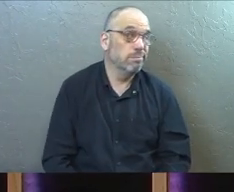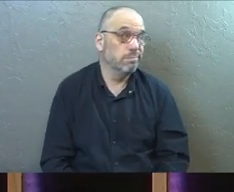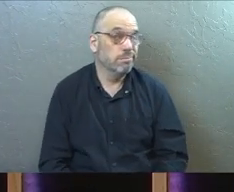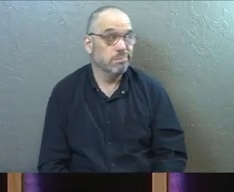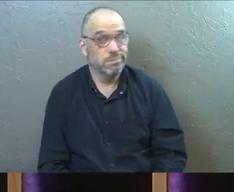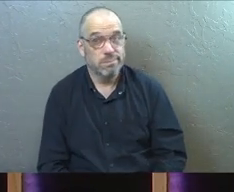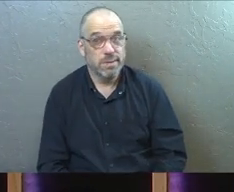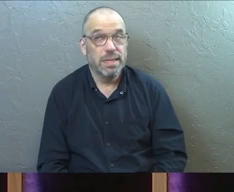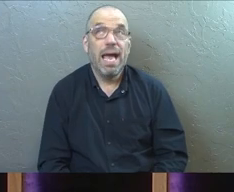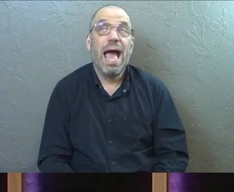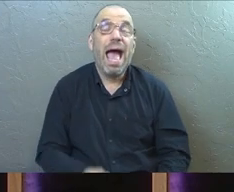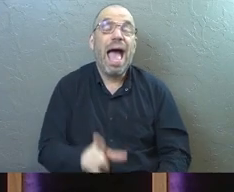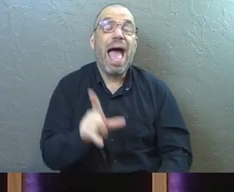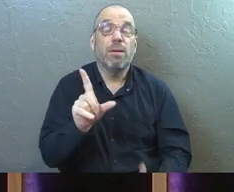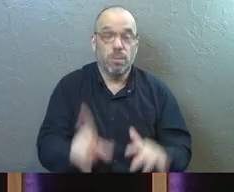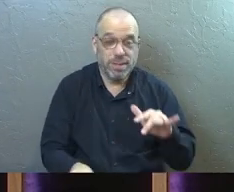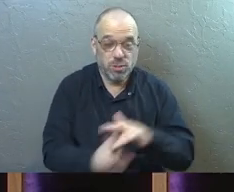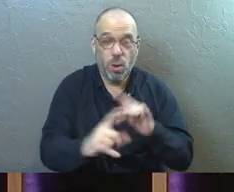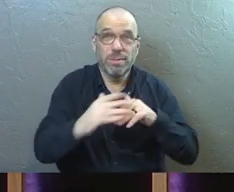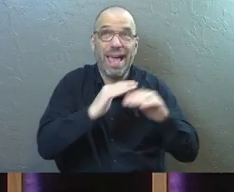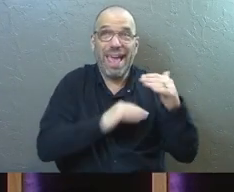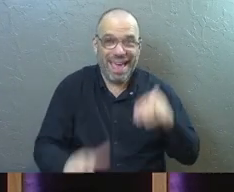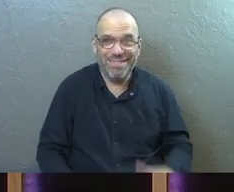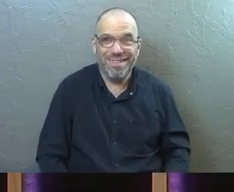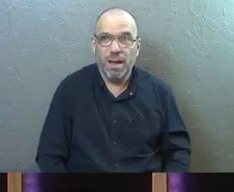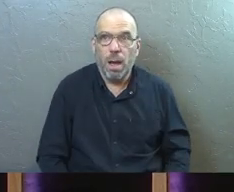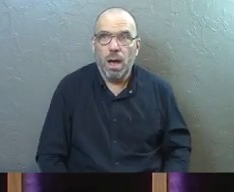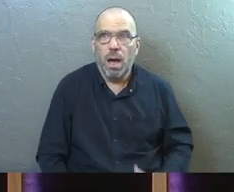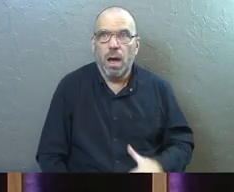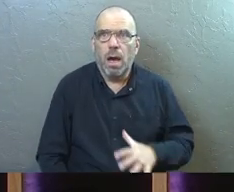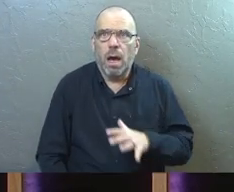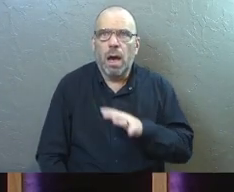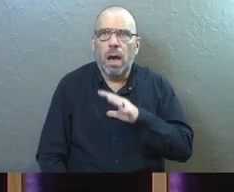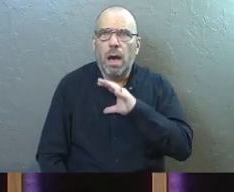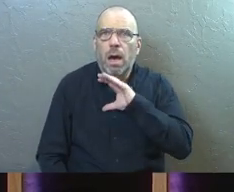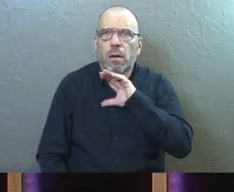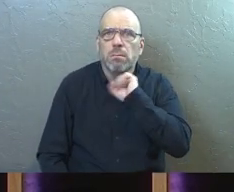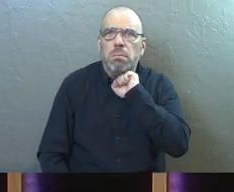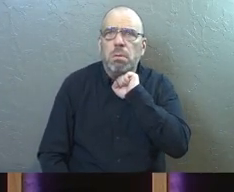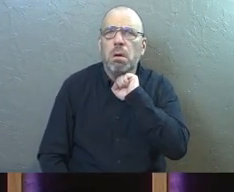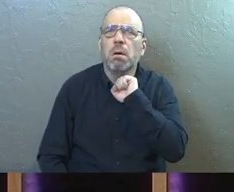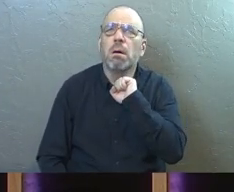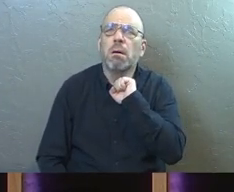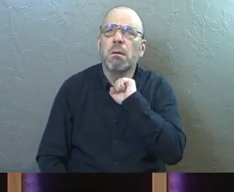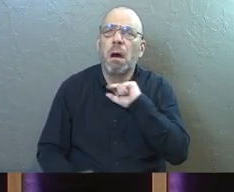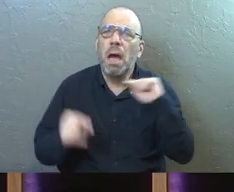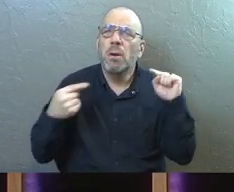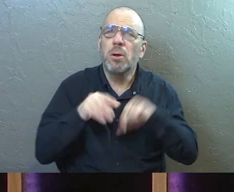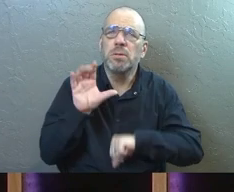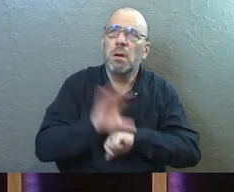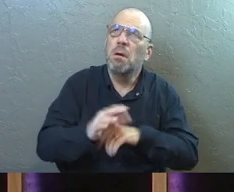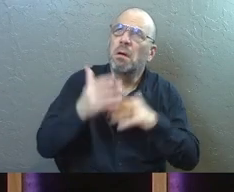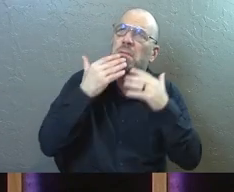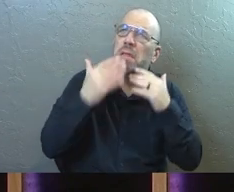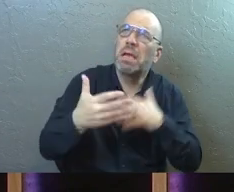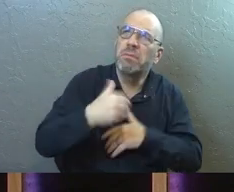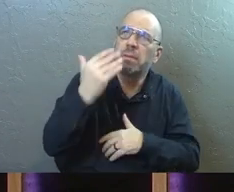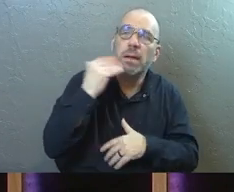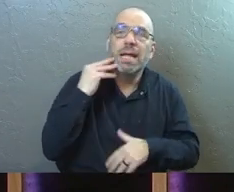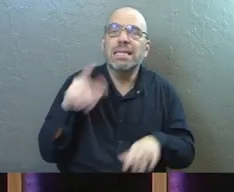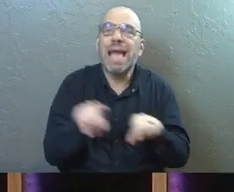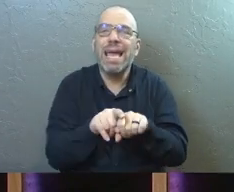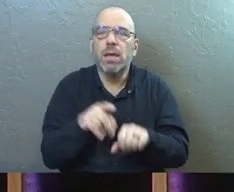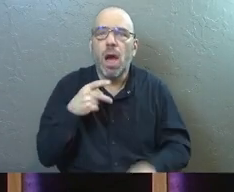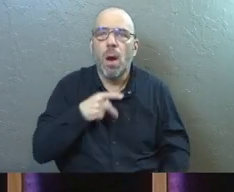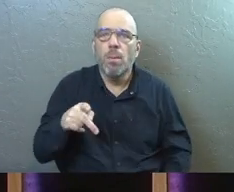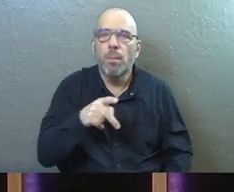And I think when he shows us what's what, I think we'll thank him and we'll be glad. And then like Paul, I can pray,